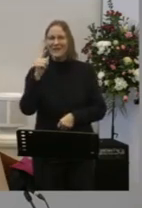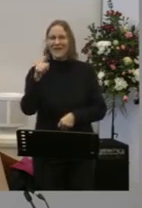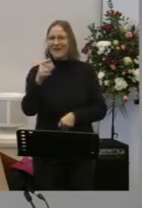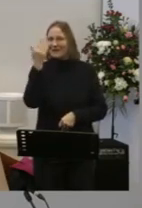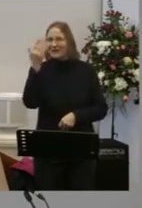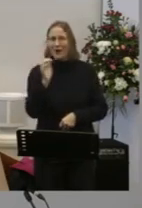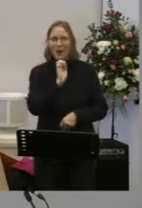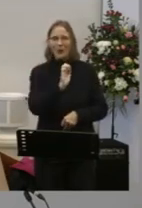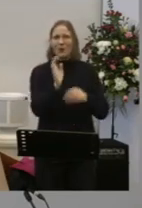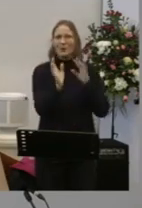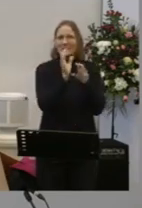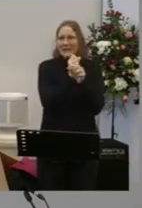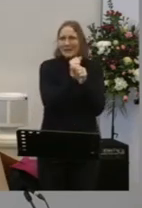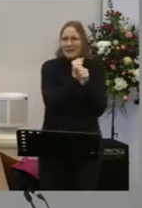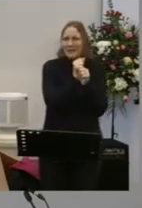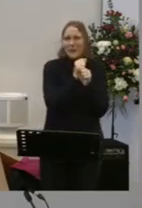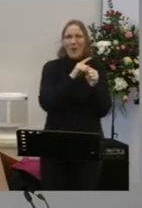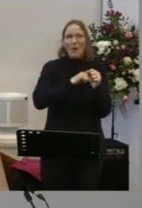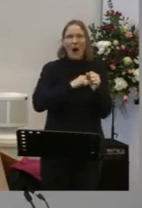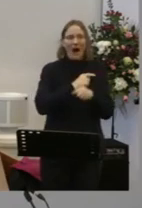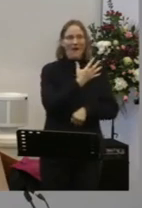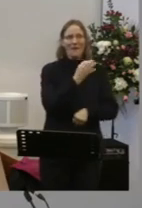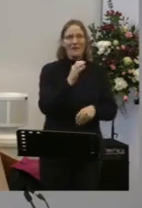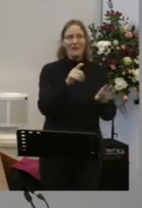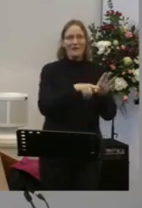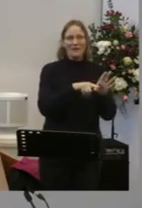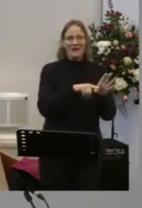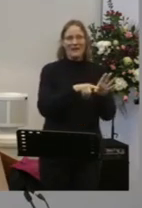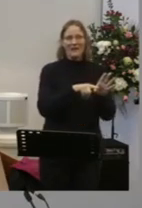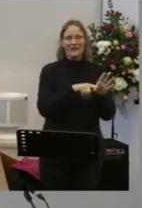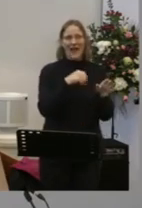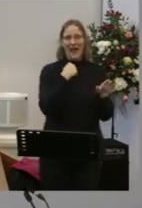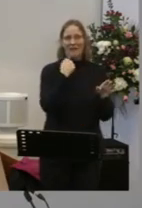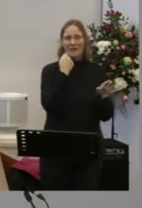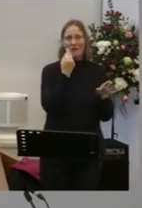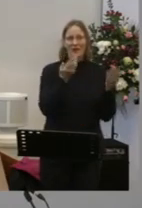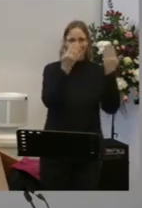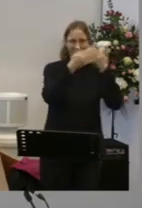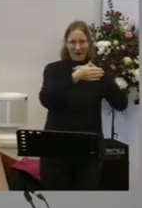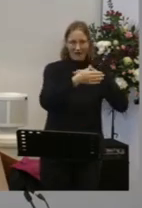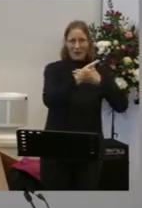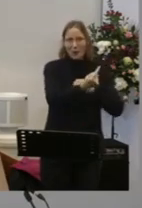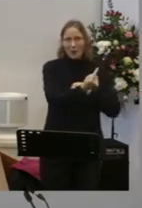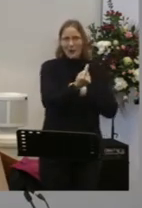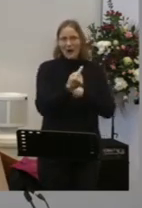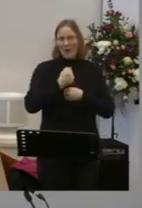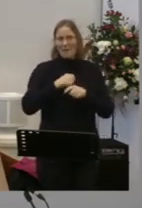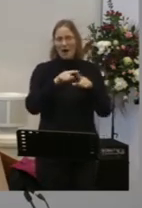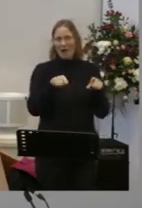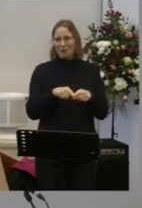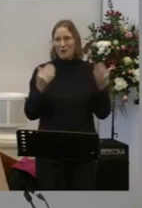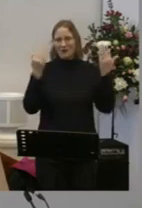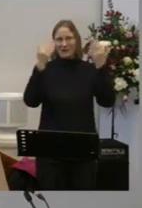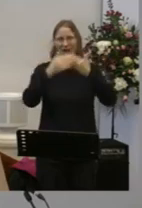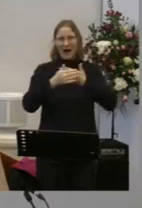for 50 years You would steal into my room at night And you would whisper softly